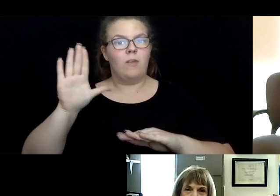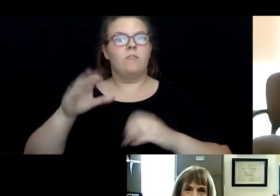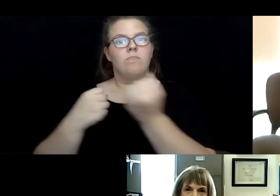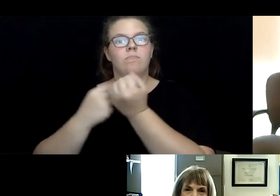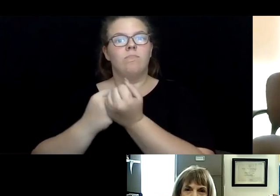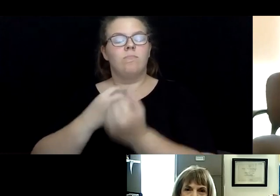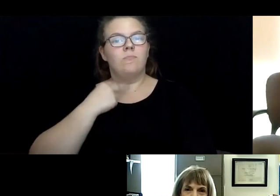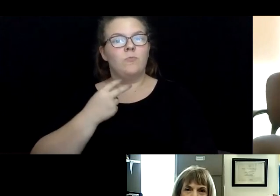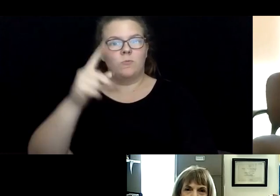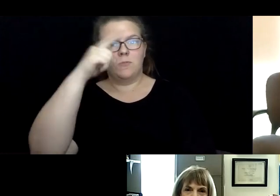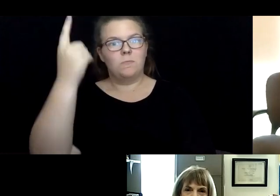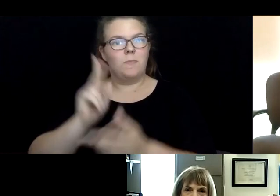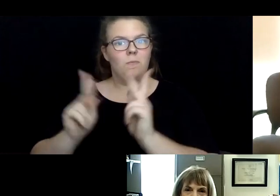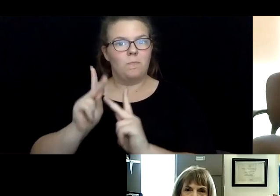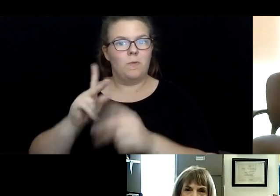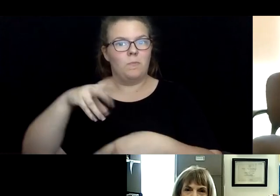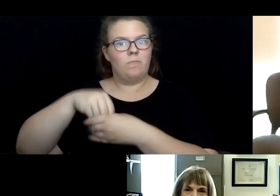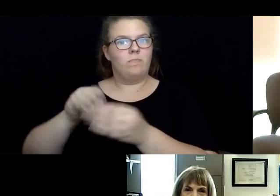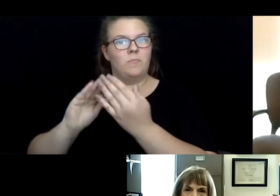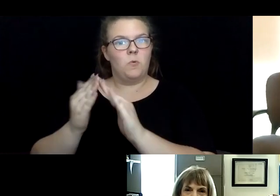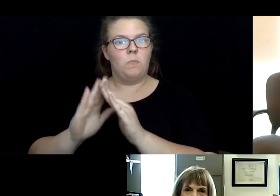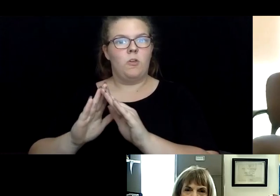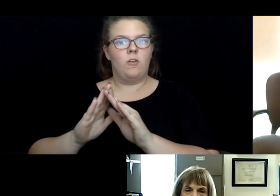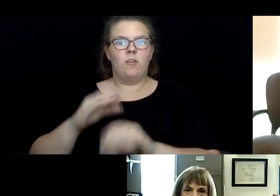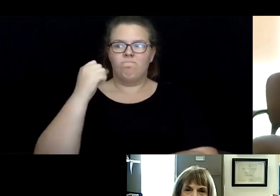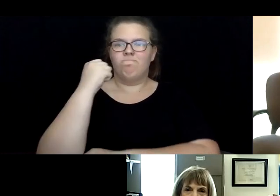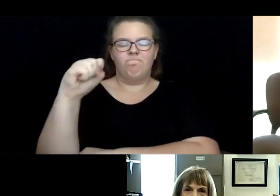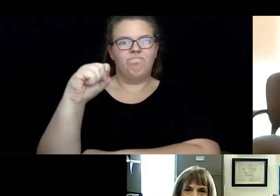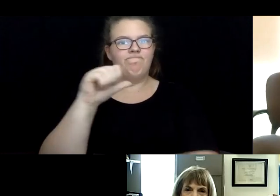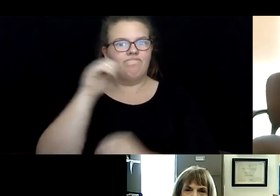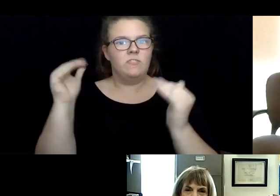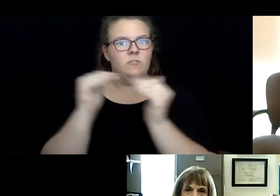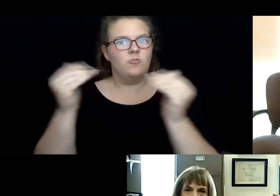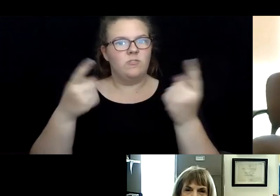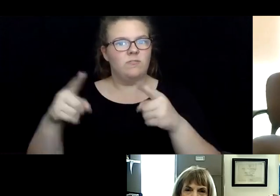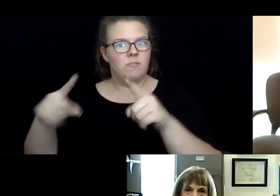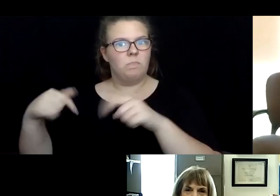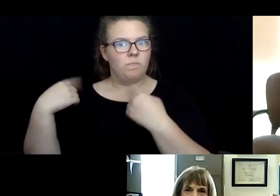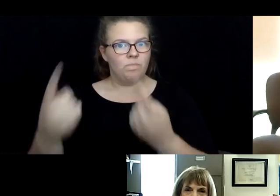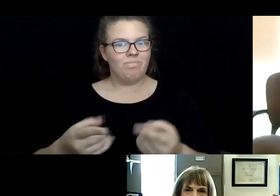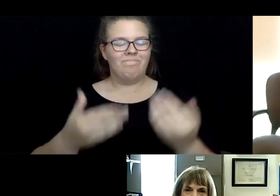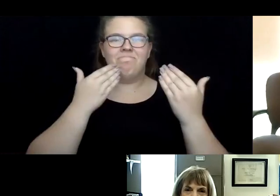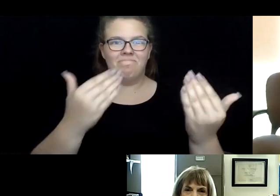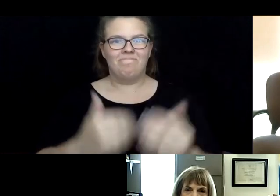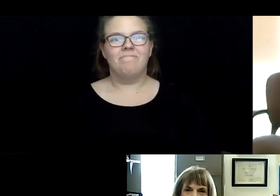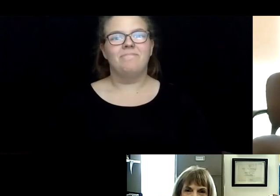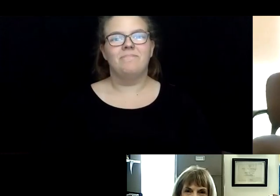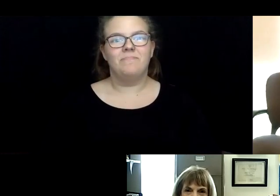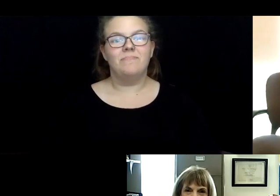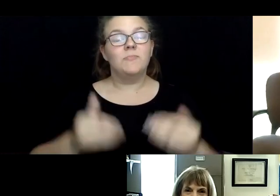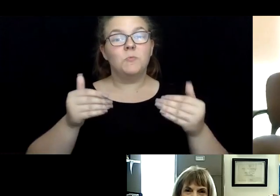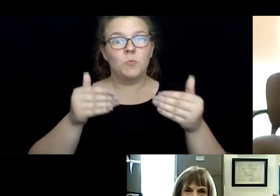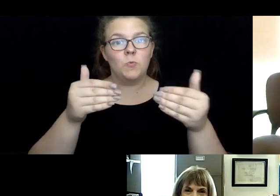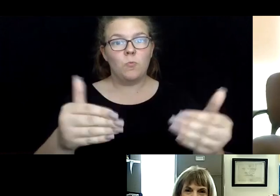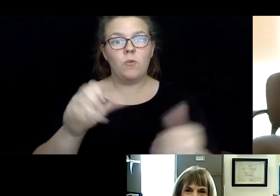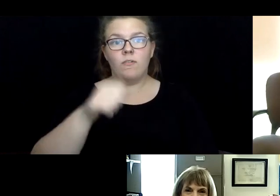our community and strive to fight the injustices that have led us to this moment. Thank you. So moving on to